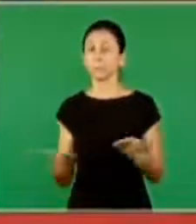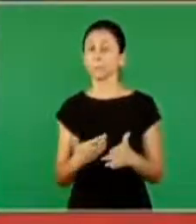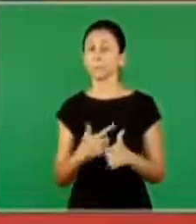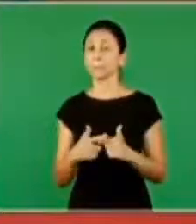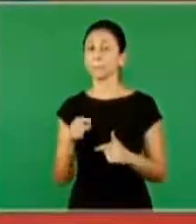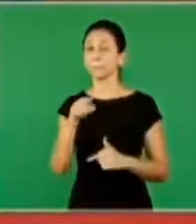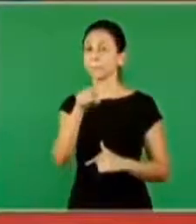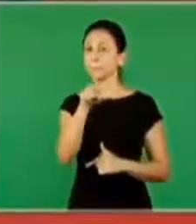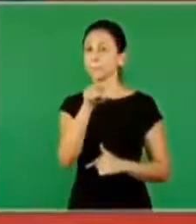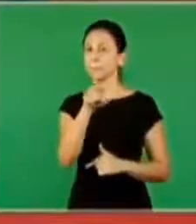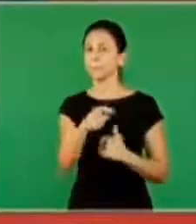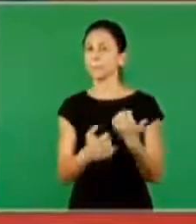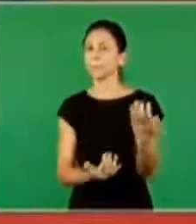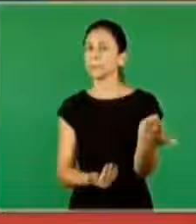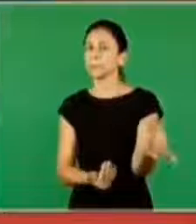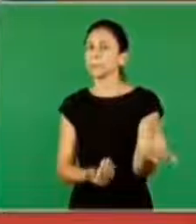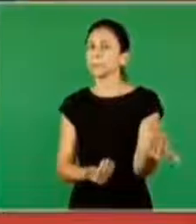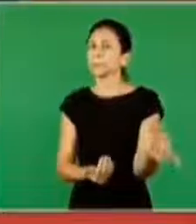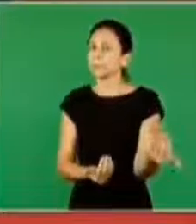you youth